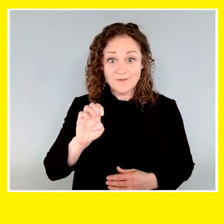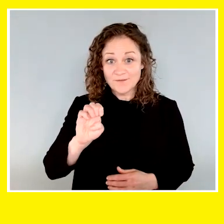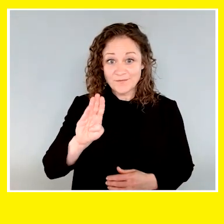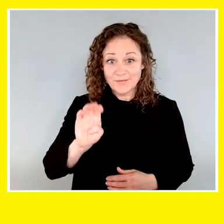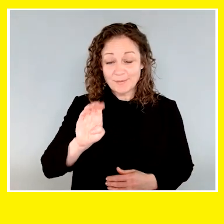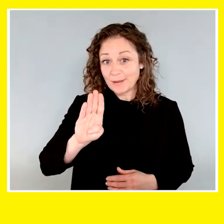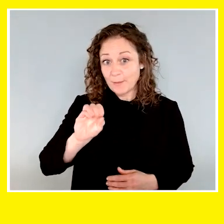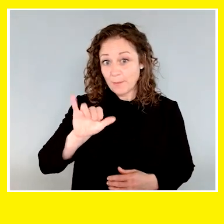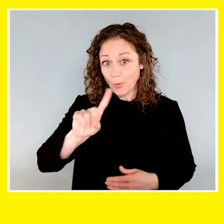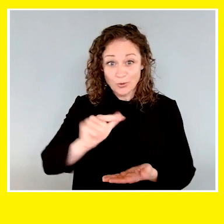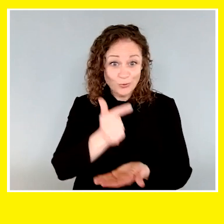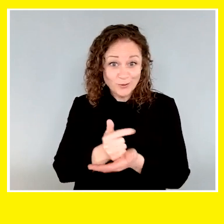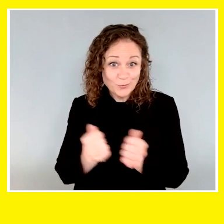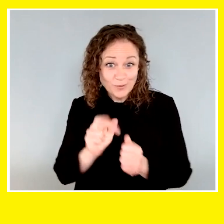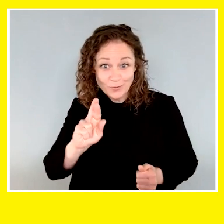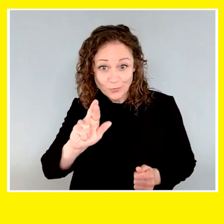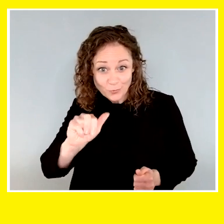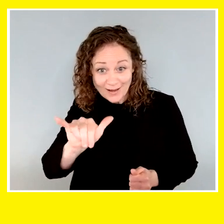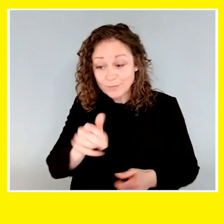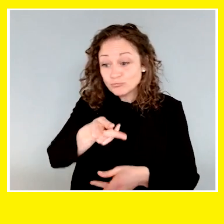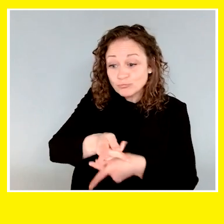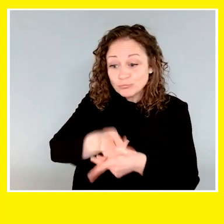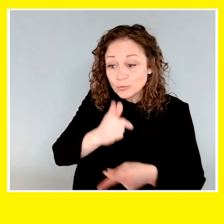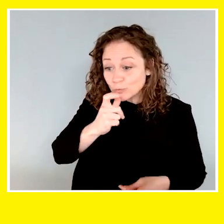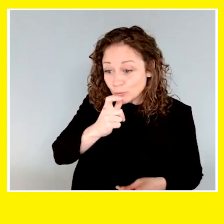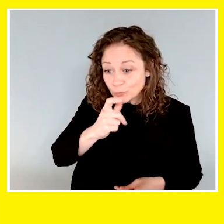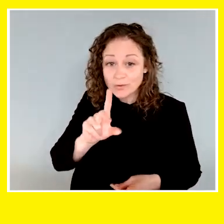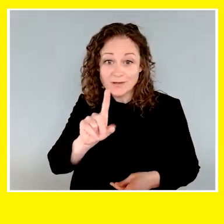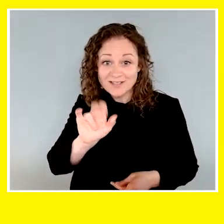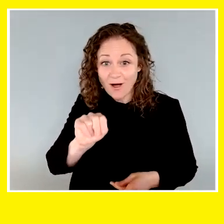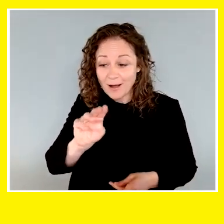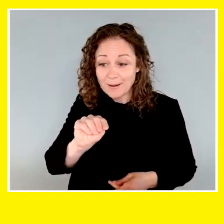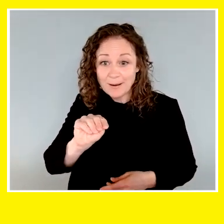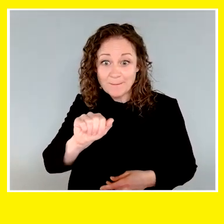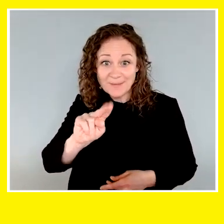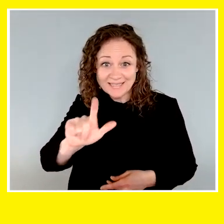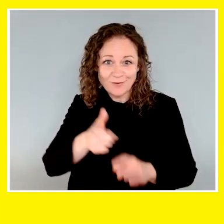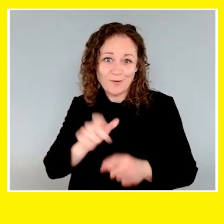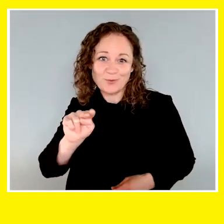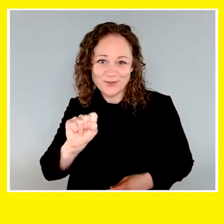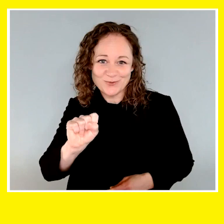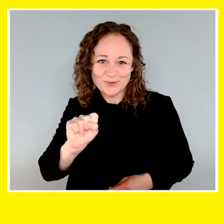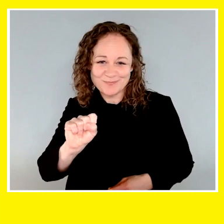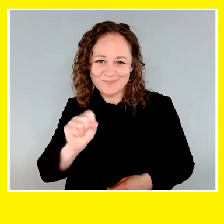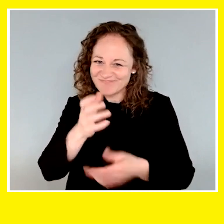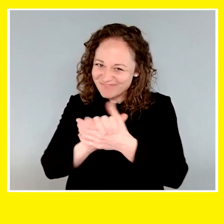Phoebe Boyd is graduating with Ray, who was raised by Don McNeil in Nova Scotia. Congratulations, Phoebe and Ray.